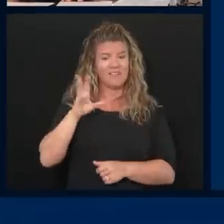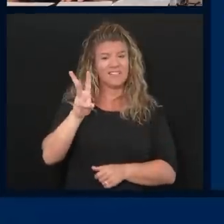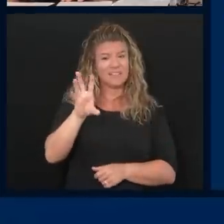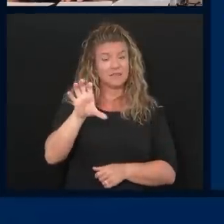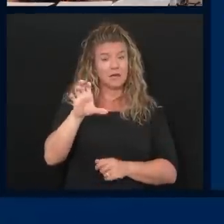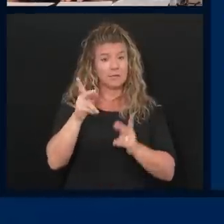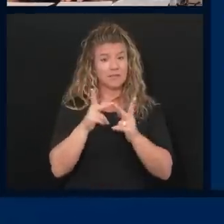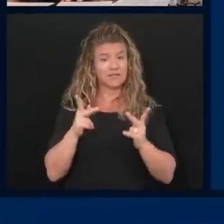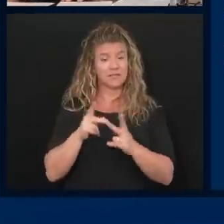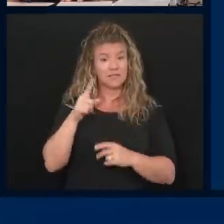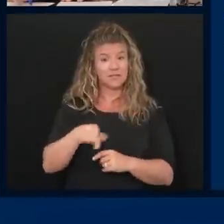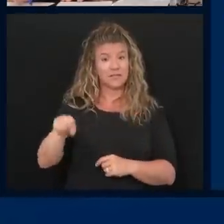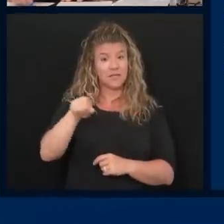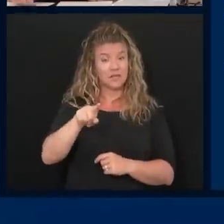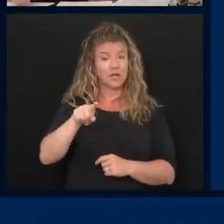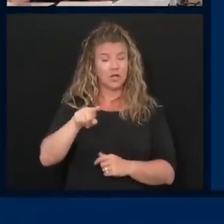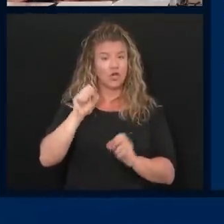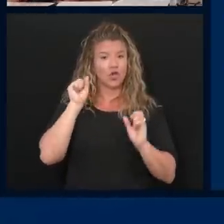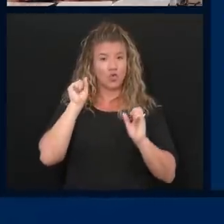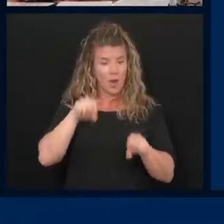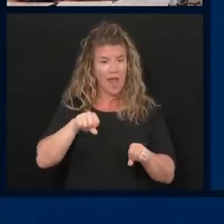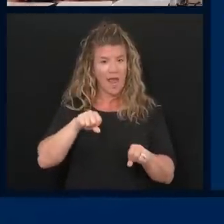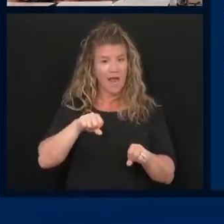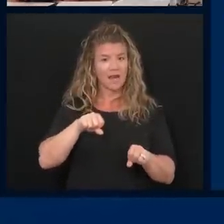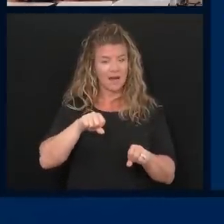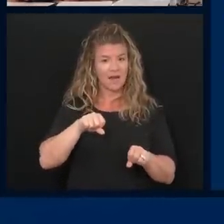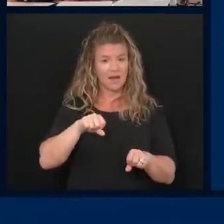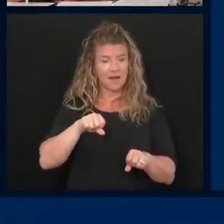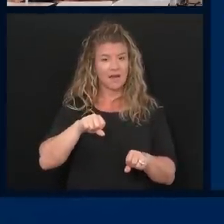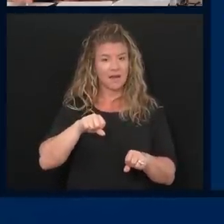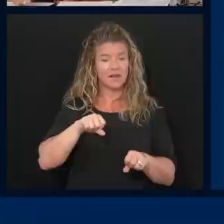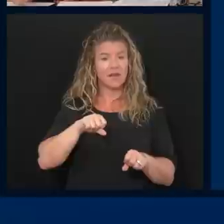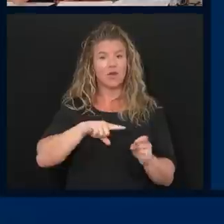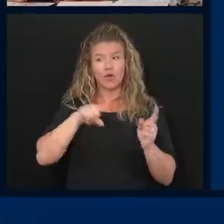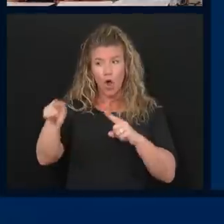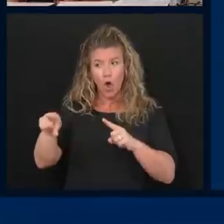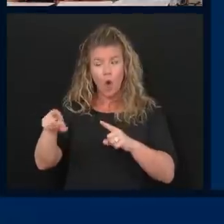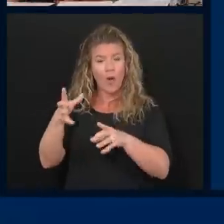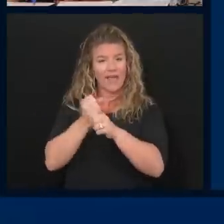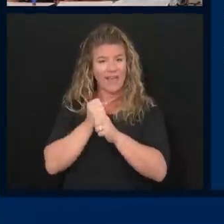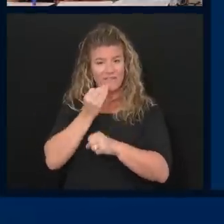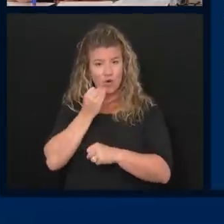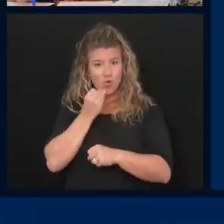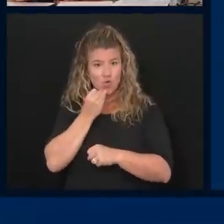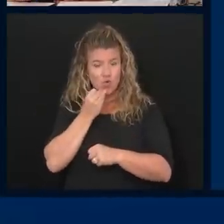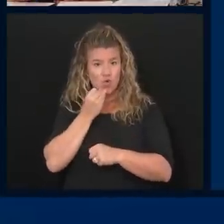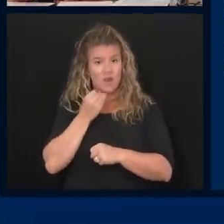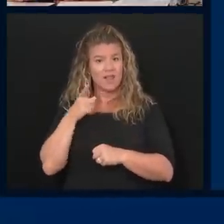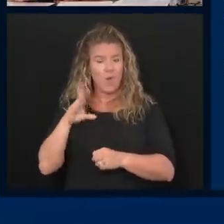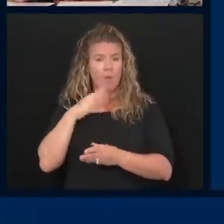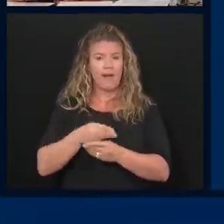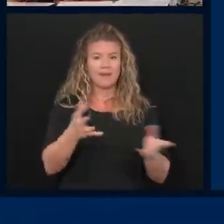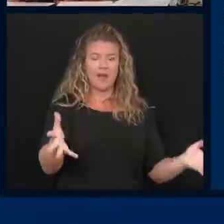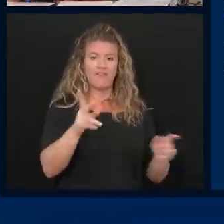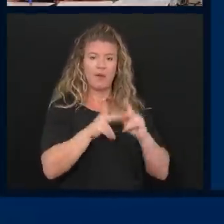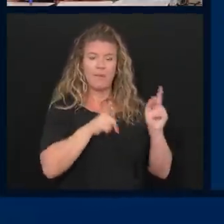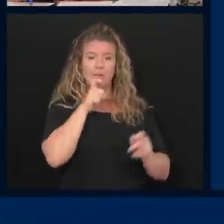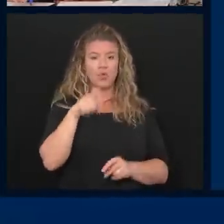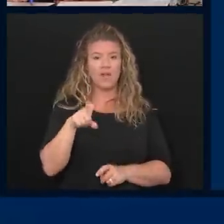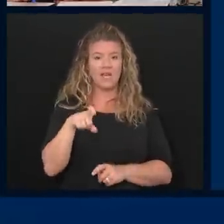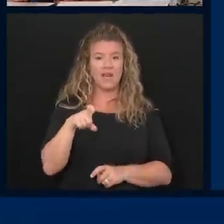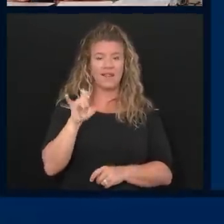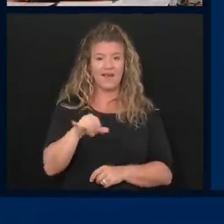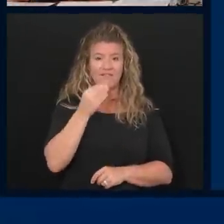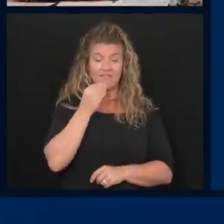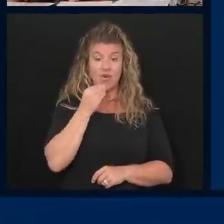sites where we'll be able to get out food to people in need. You know, the